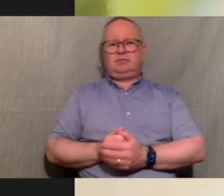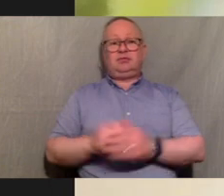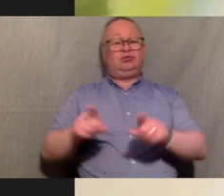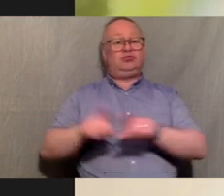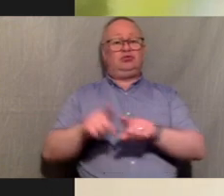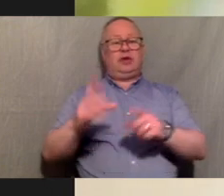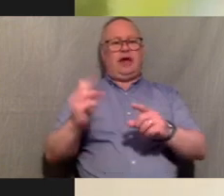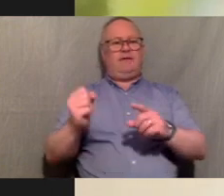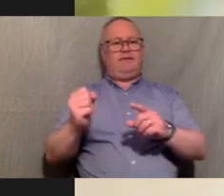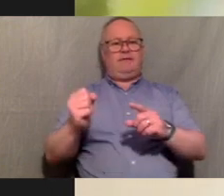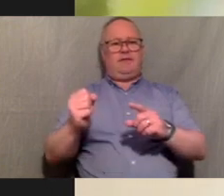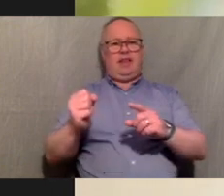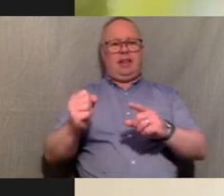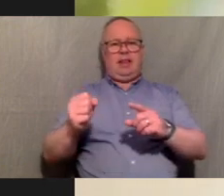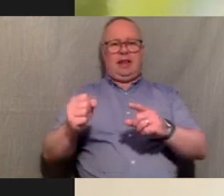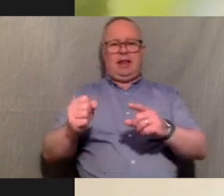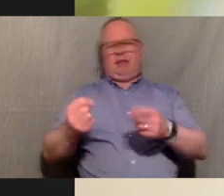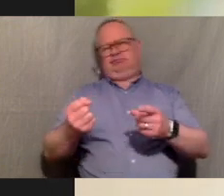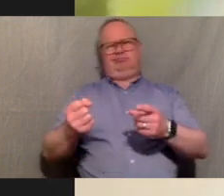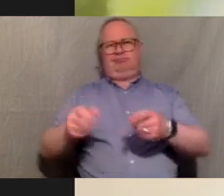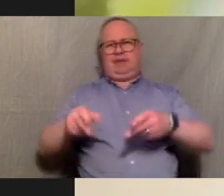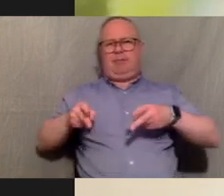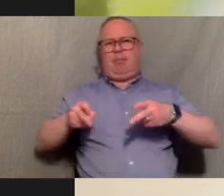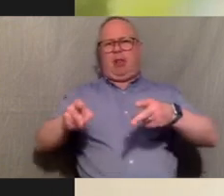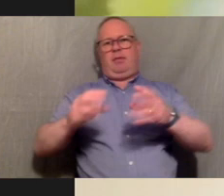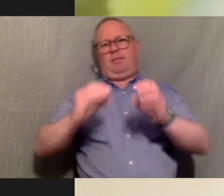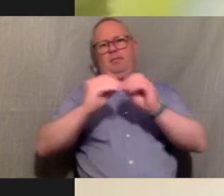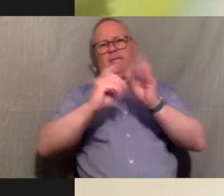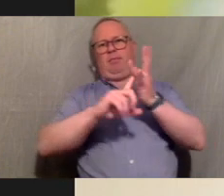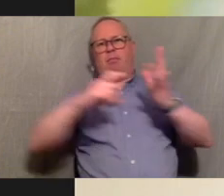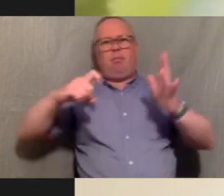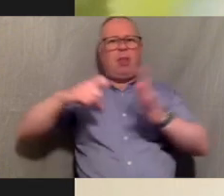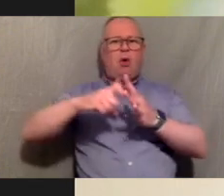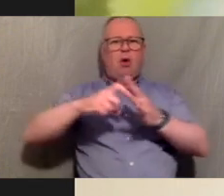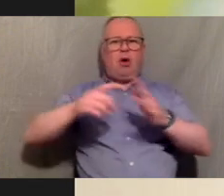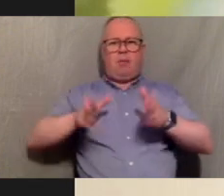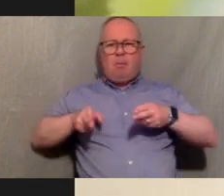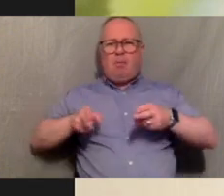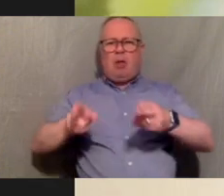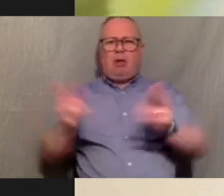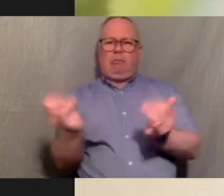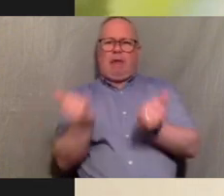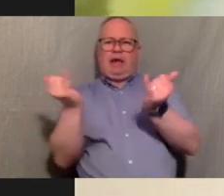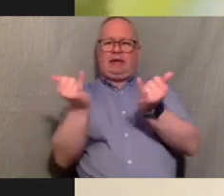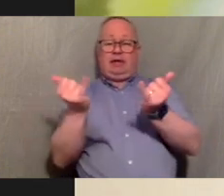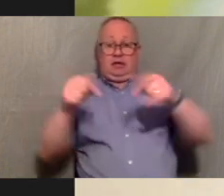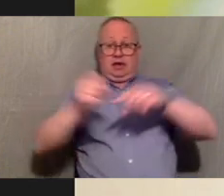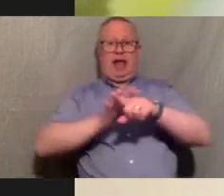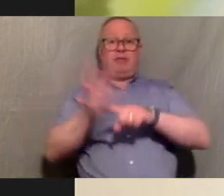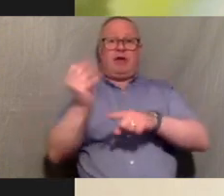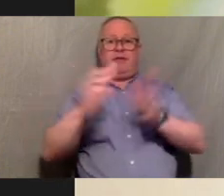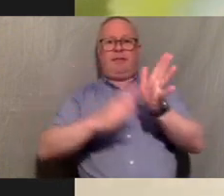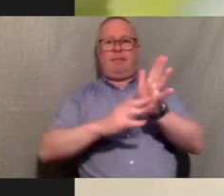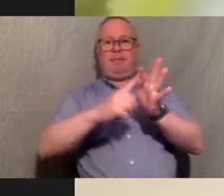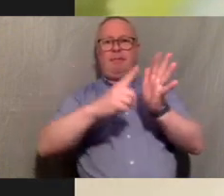summertime which is quite an american thing but i feel like it would be quite good because even in edinburgh there's a mailer event that happens at least links so we were kind of like